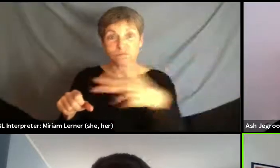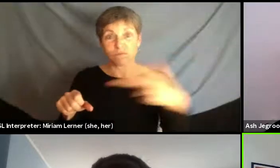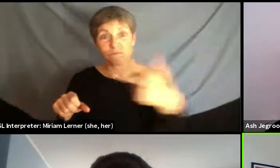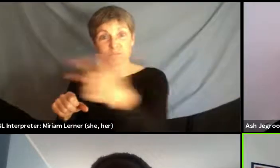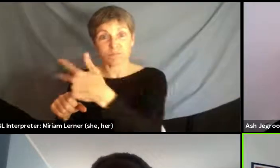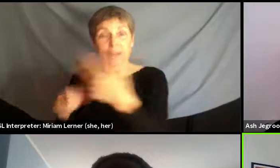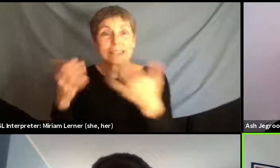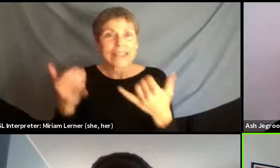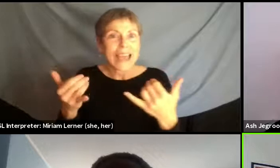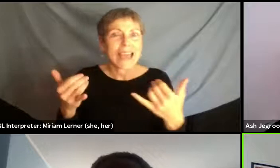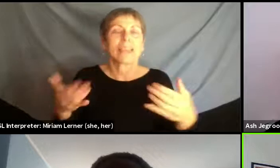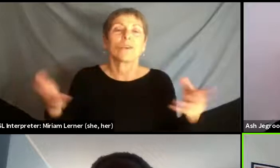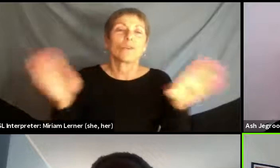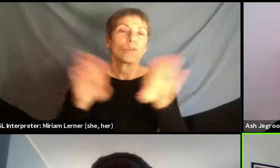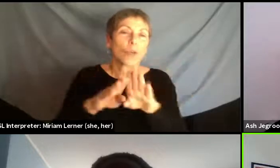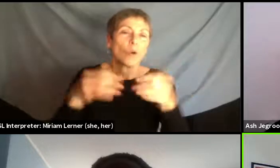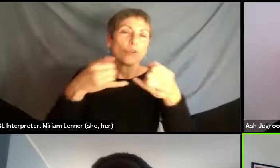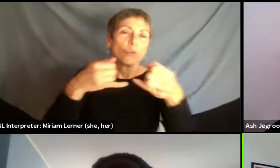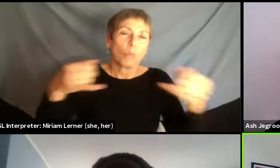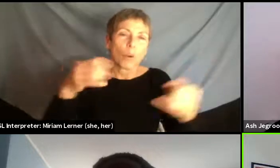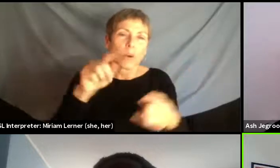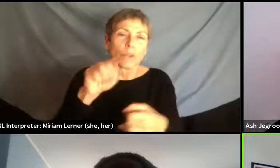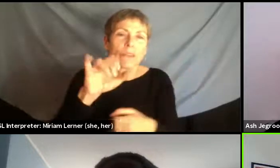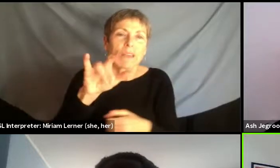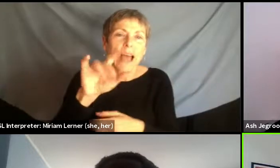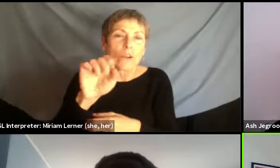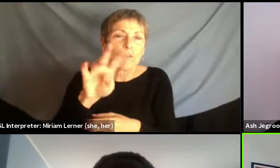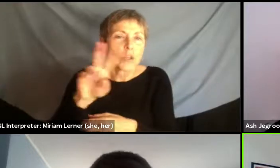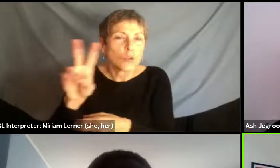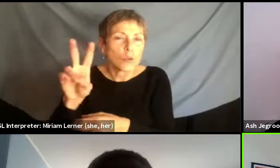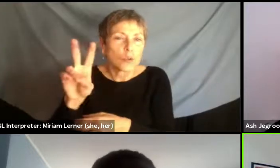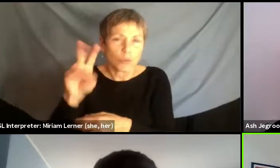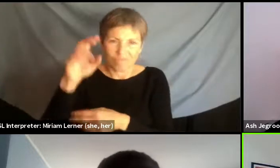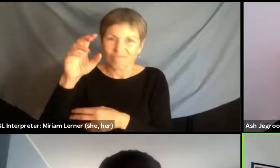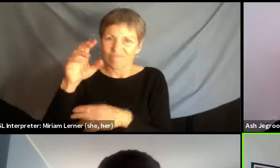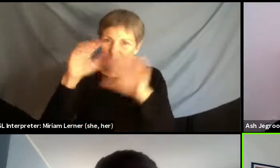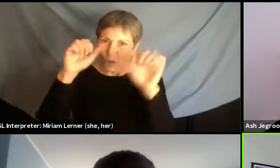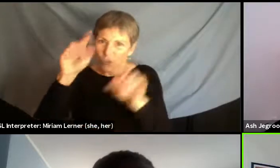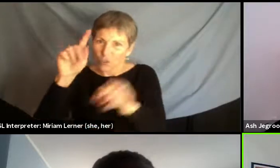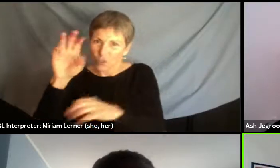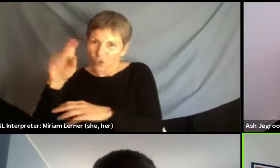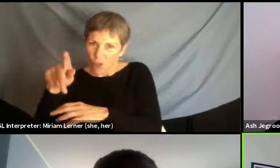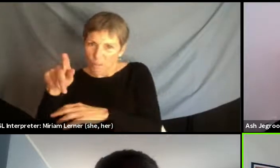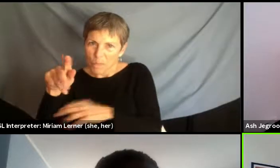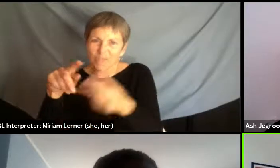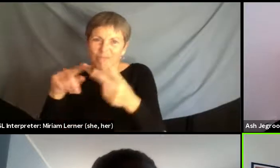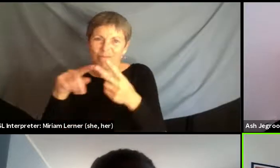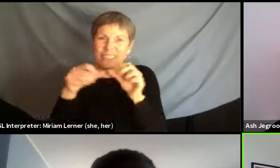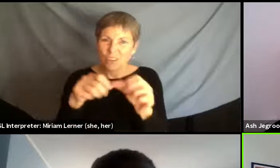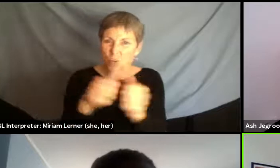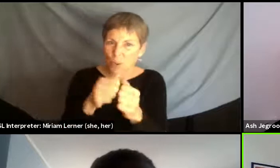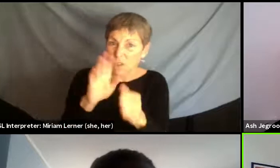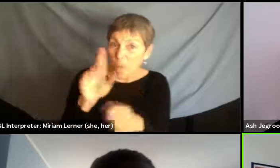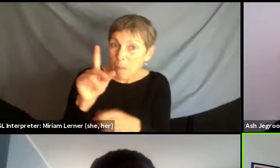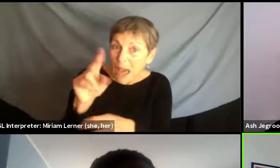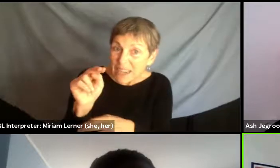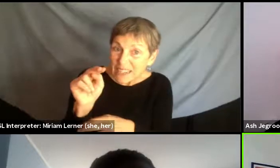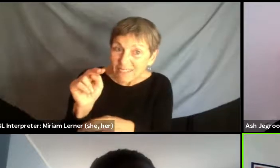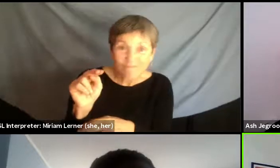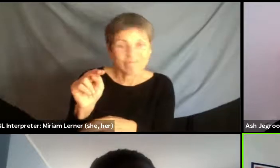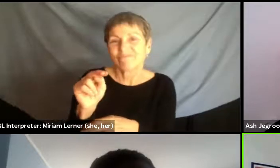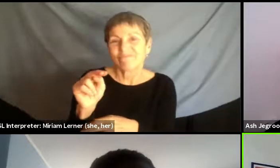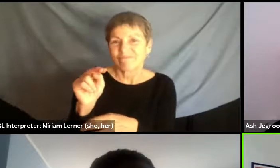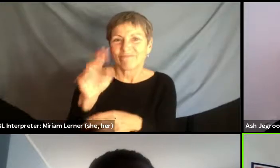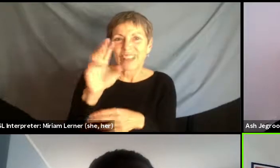which was pushed out by the Trump administration and continues under the Biden administration, we are seeing the